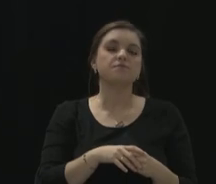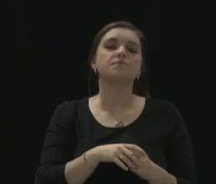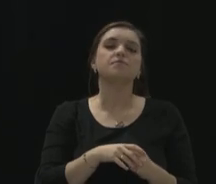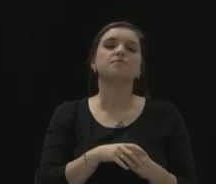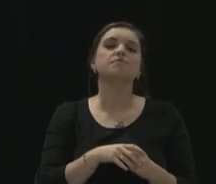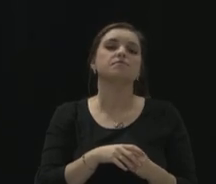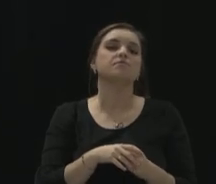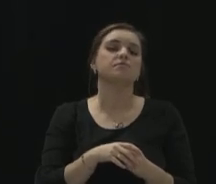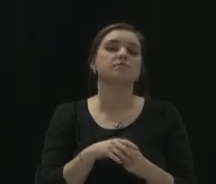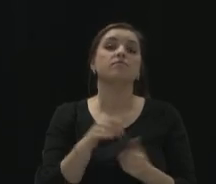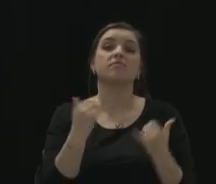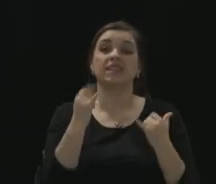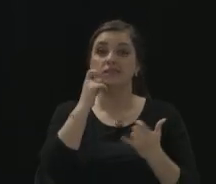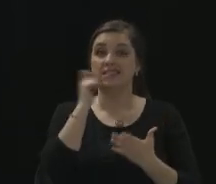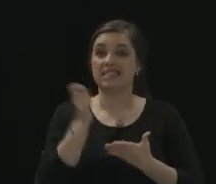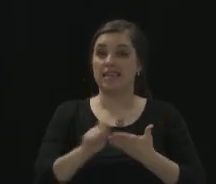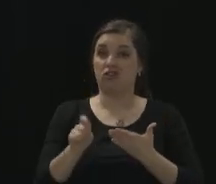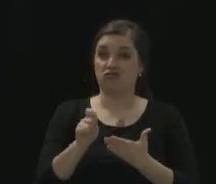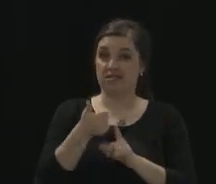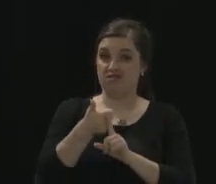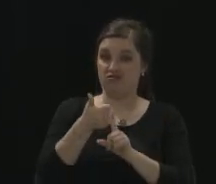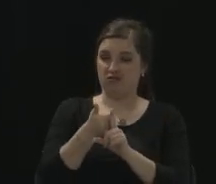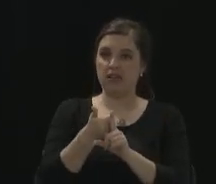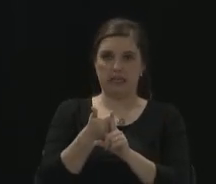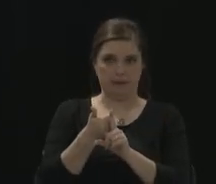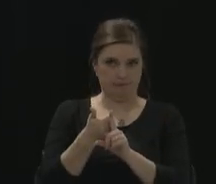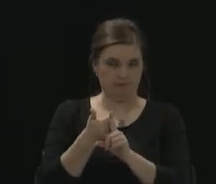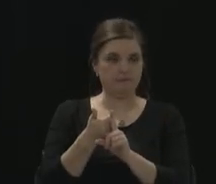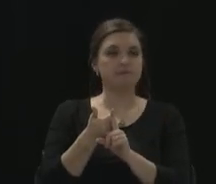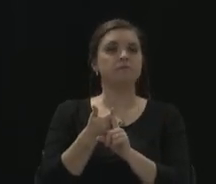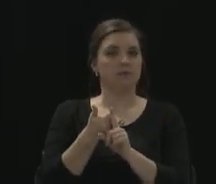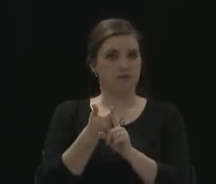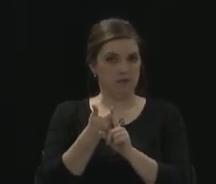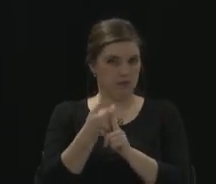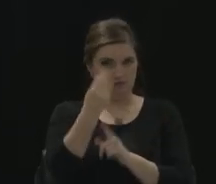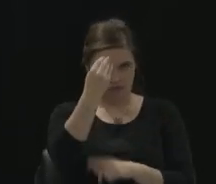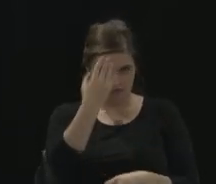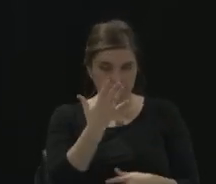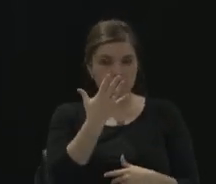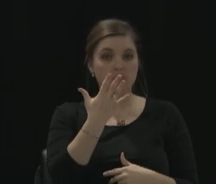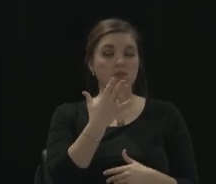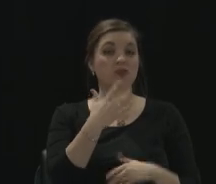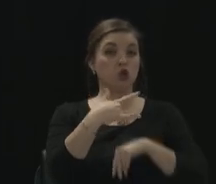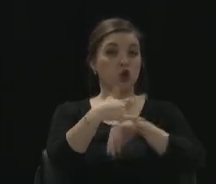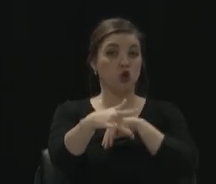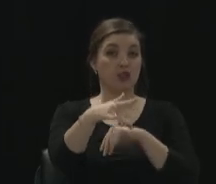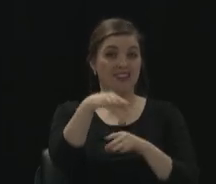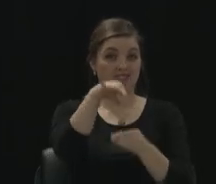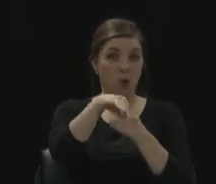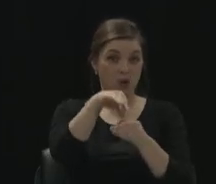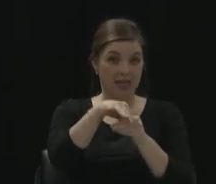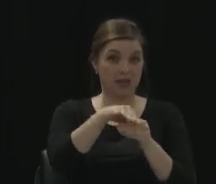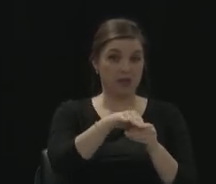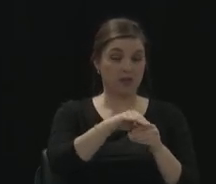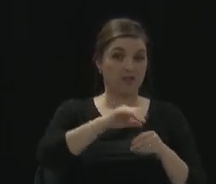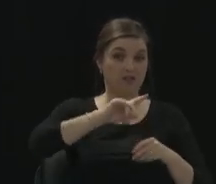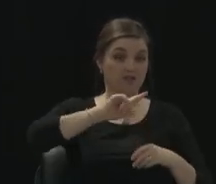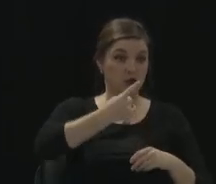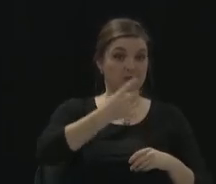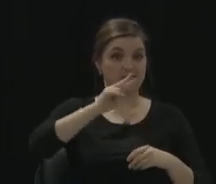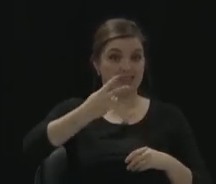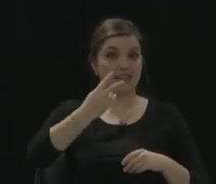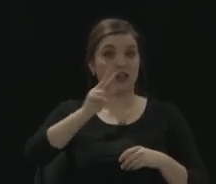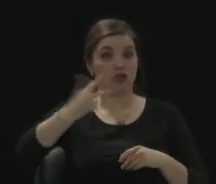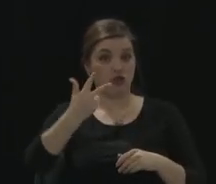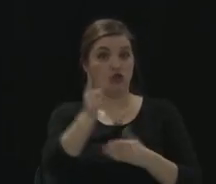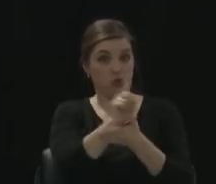that the early votings in week one, week two, and week three are going to be